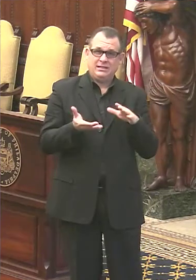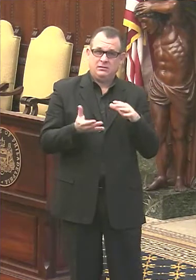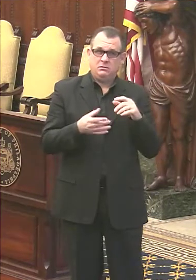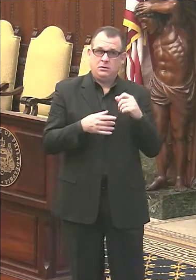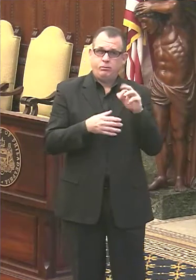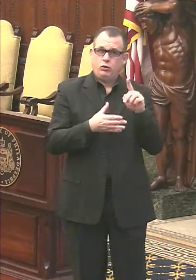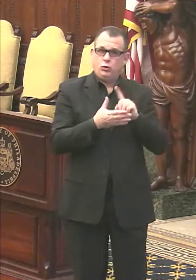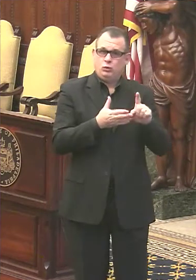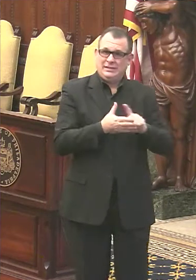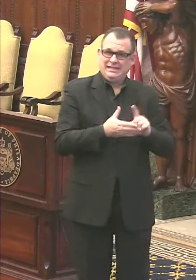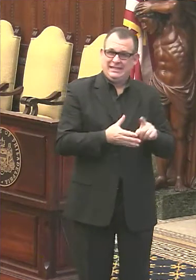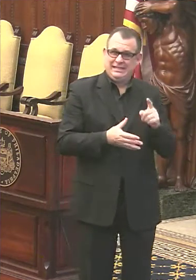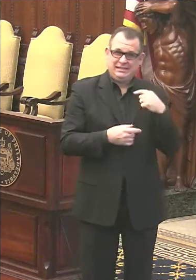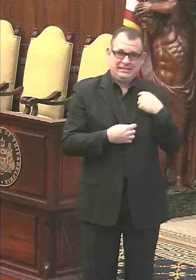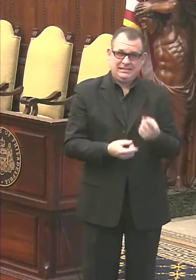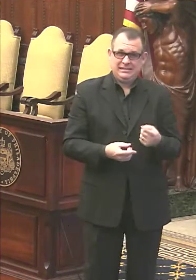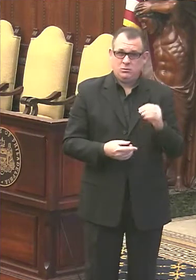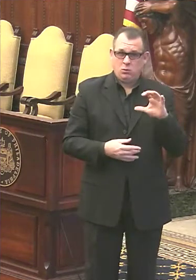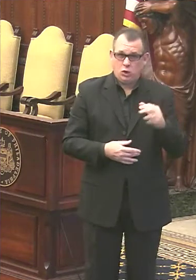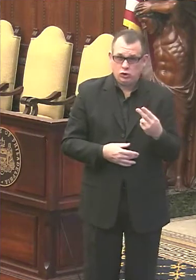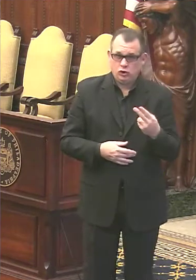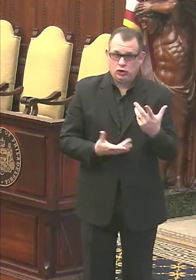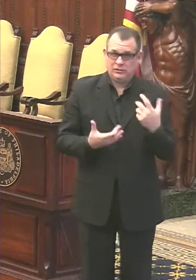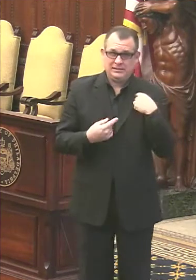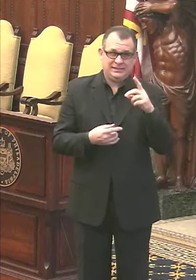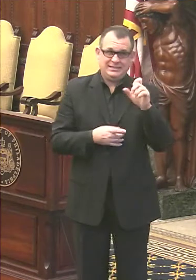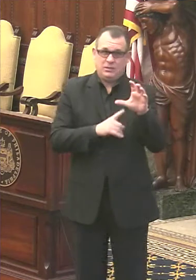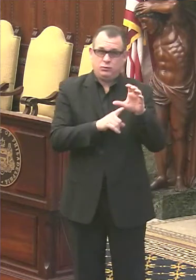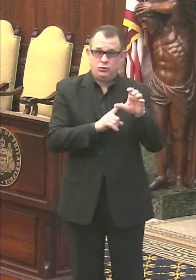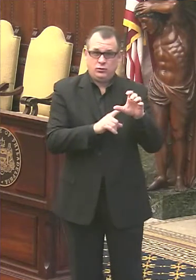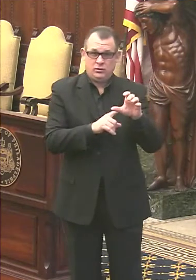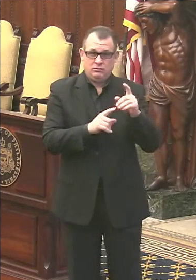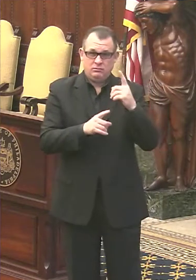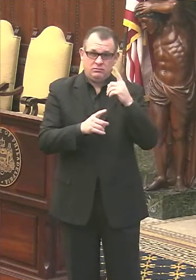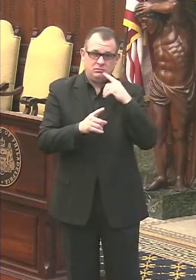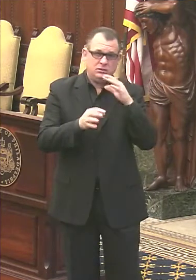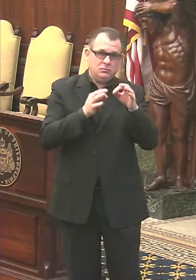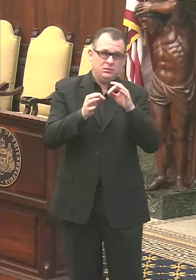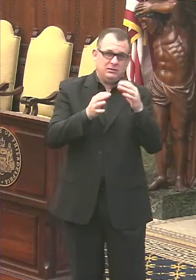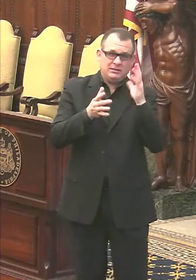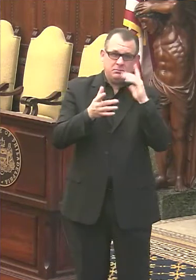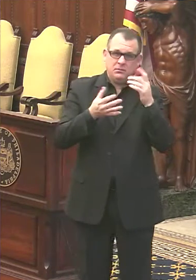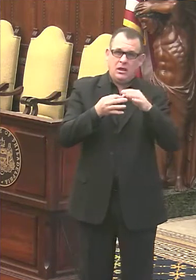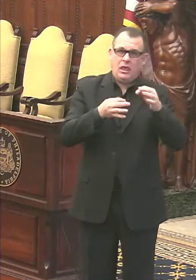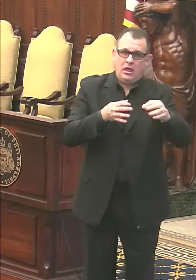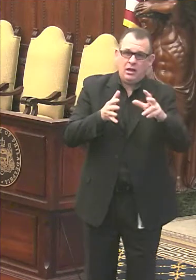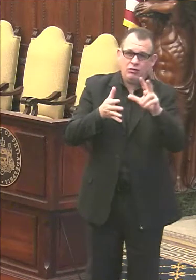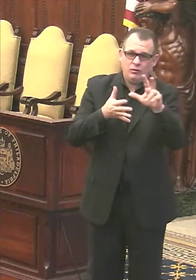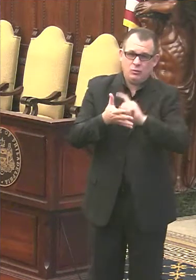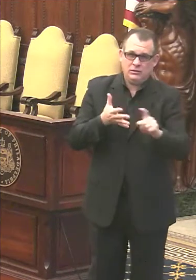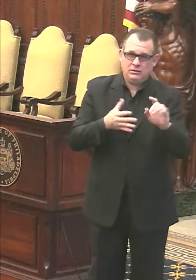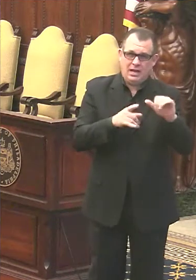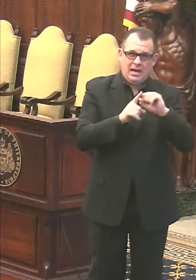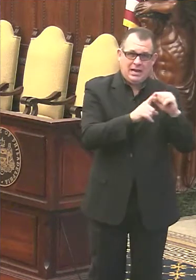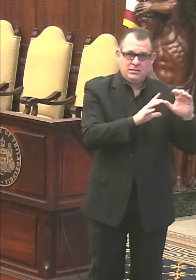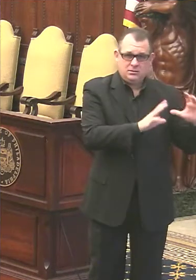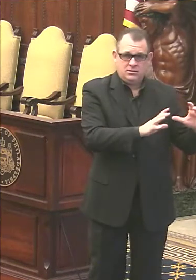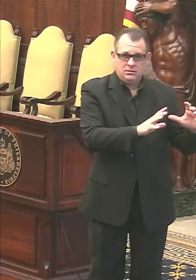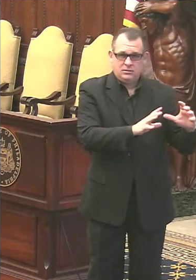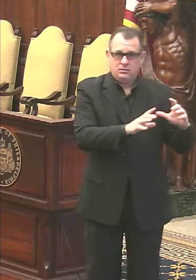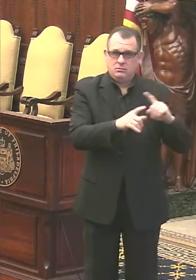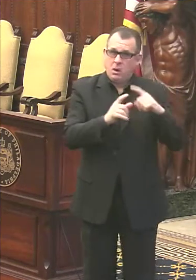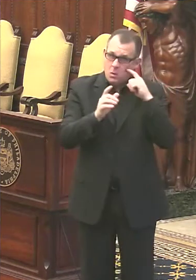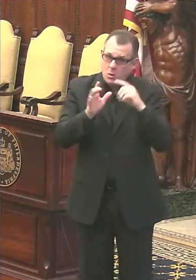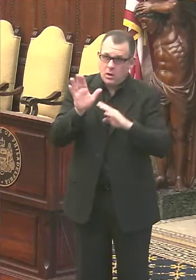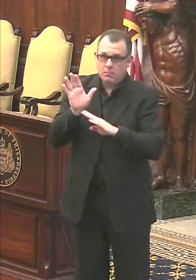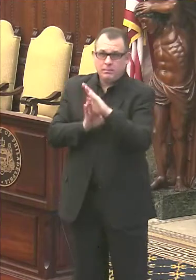through the end of December. Now, there's a delay of about three weeks between when we see a peak in cases and when we see a peak in deaths, and there's